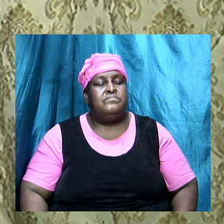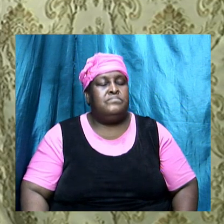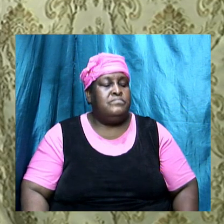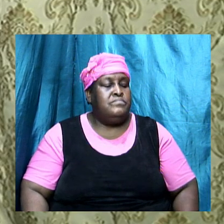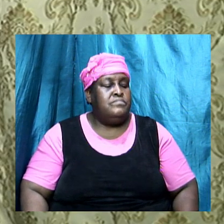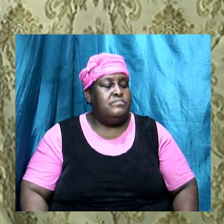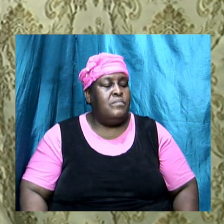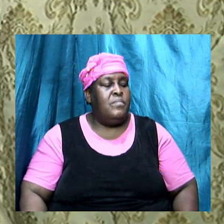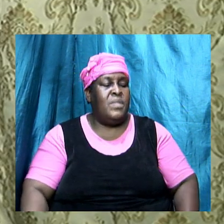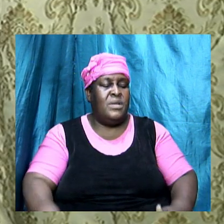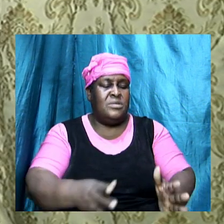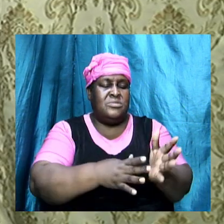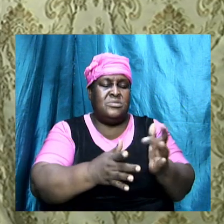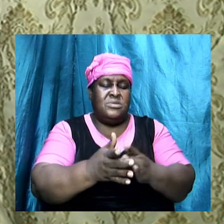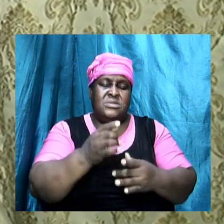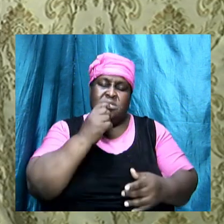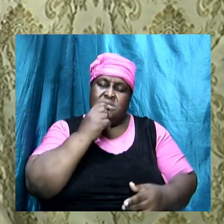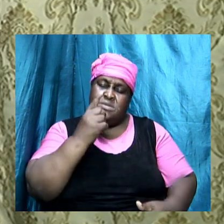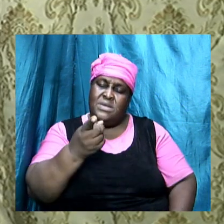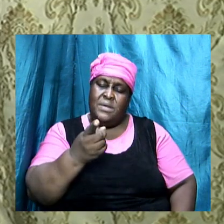and Jesus said